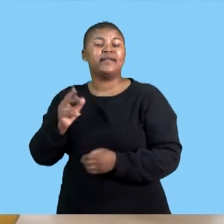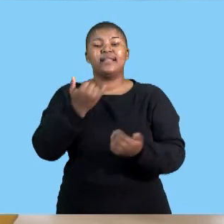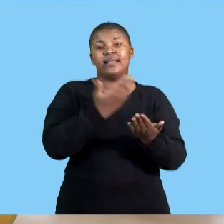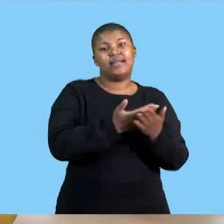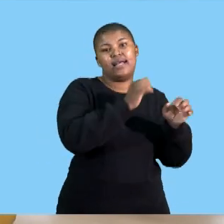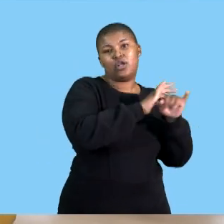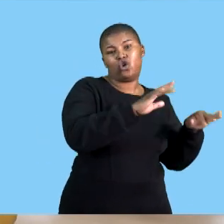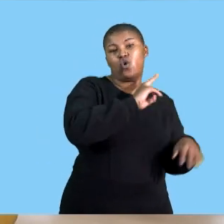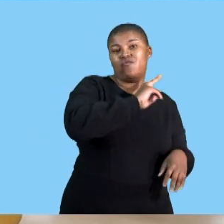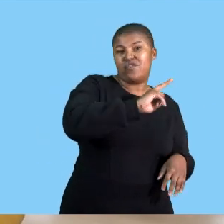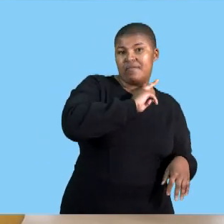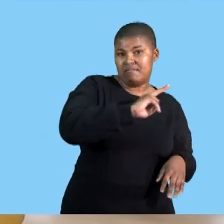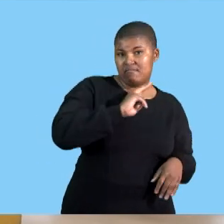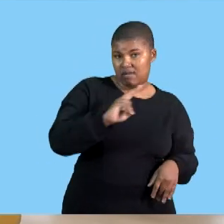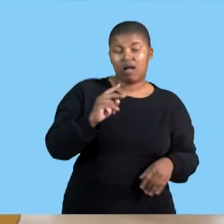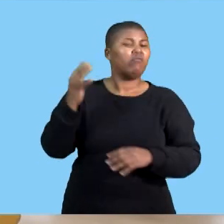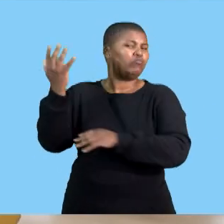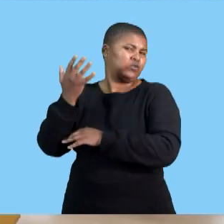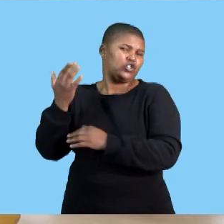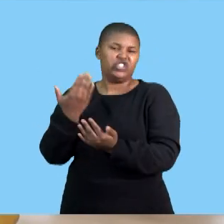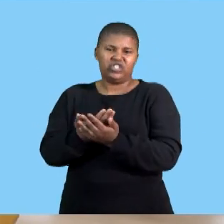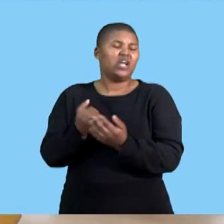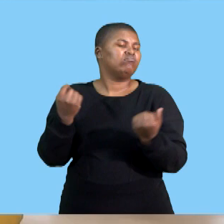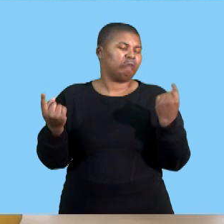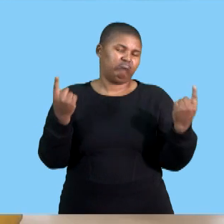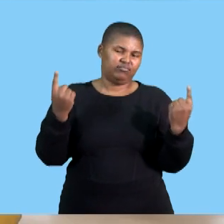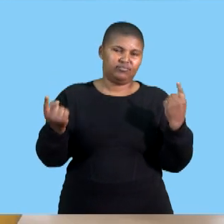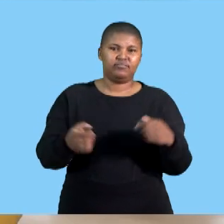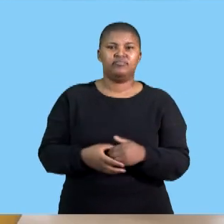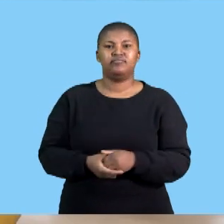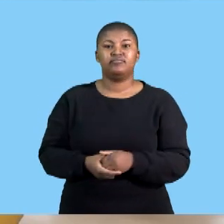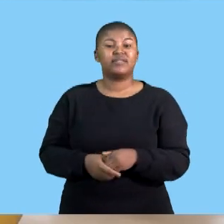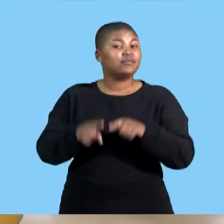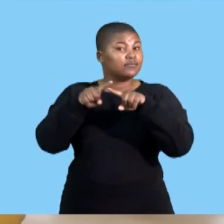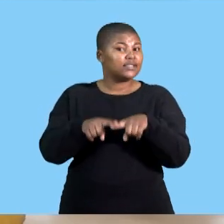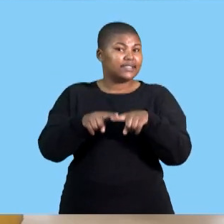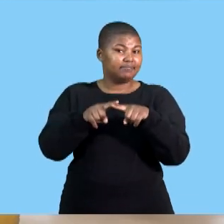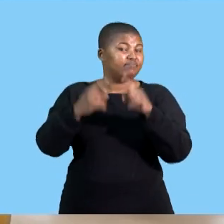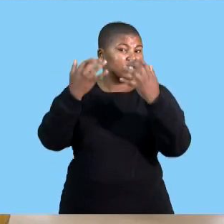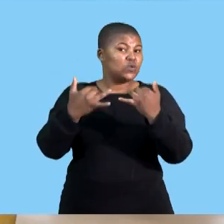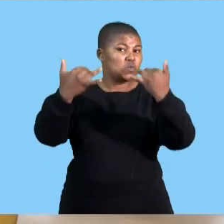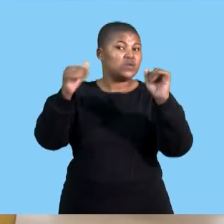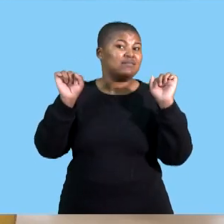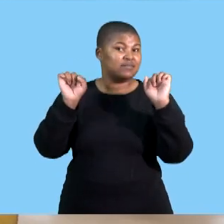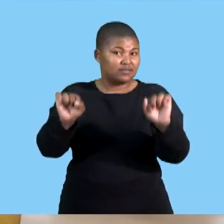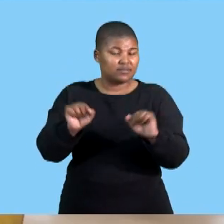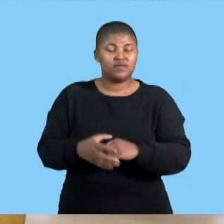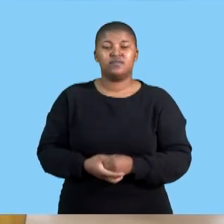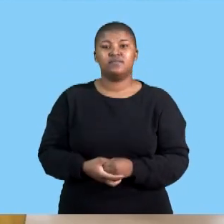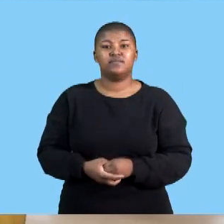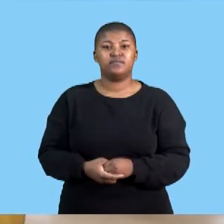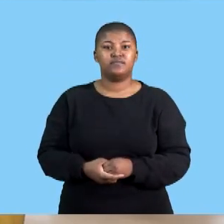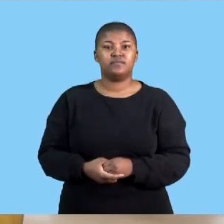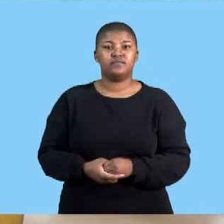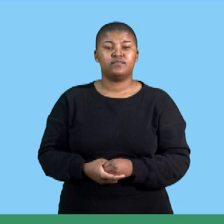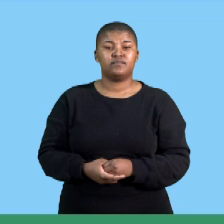verbal presentation or it can also be a non-verbal presentation depending on the type of the audience that you are going to present the information